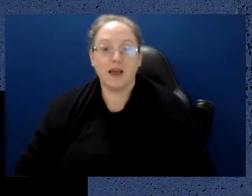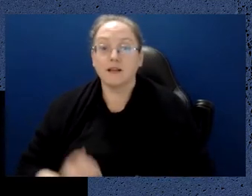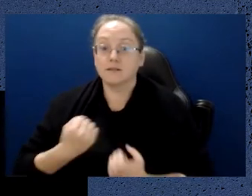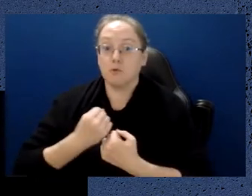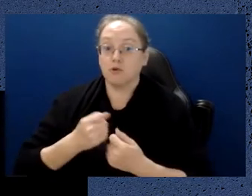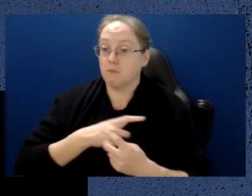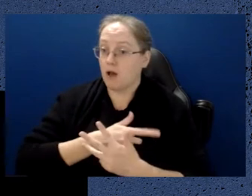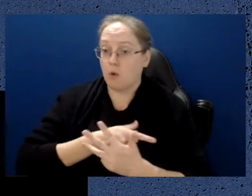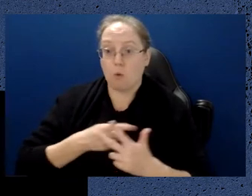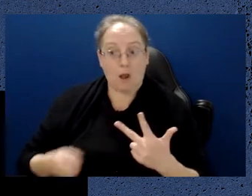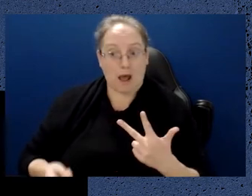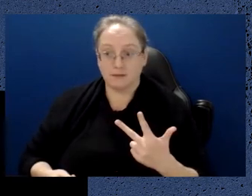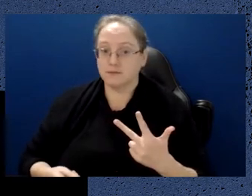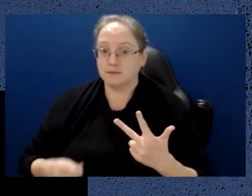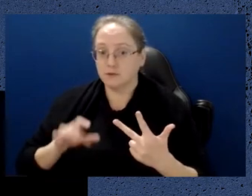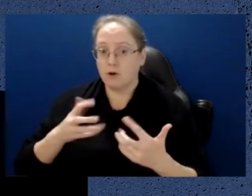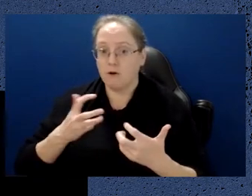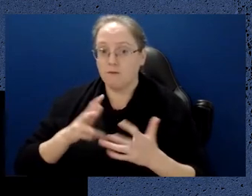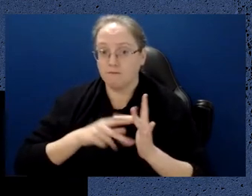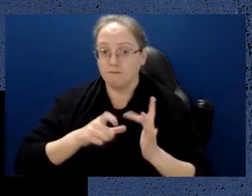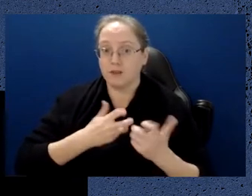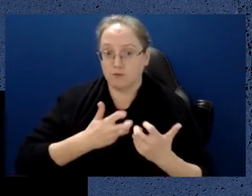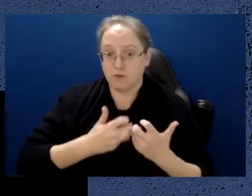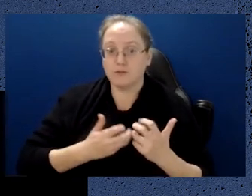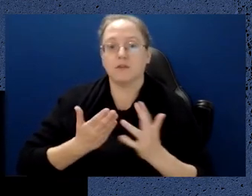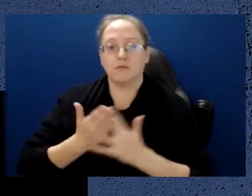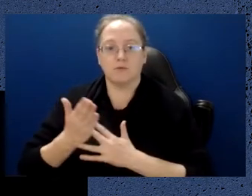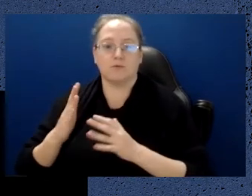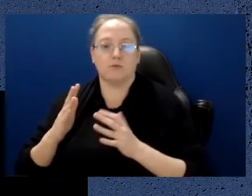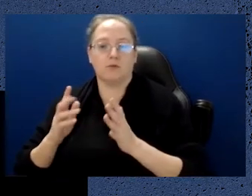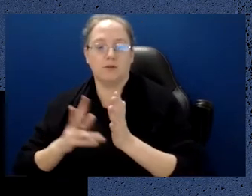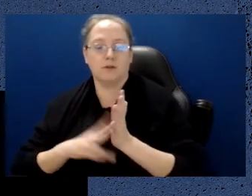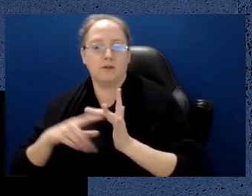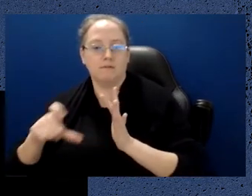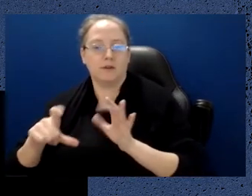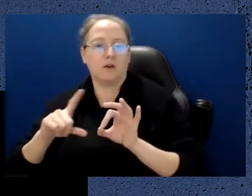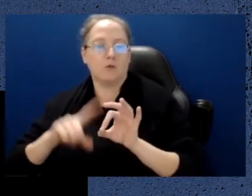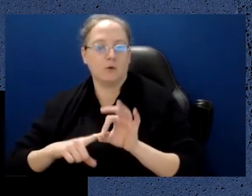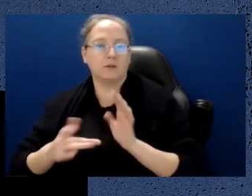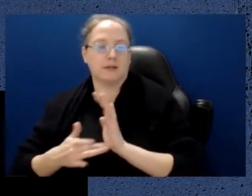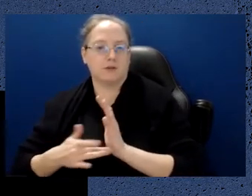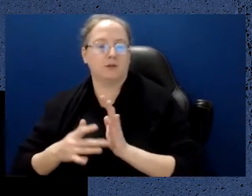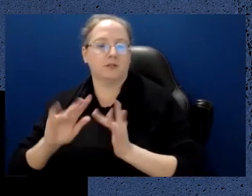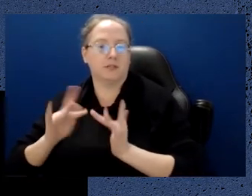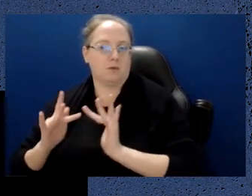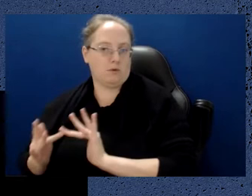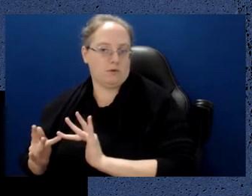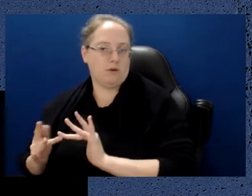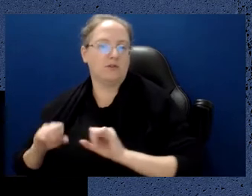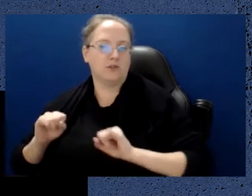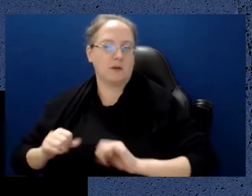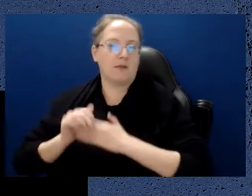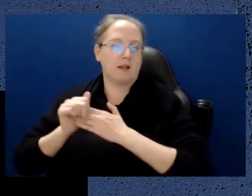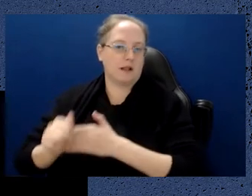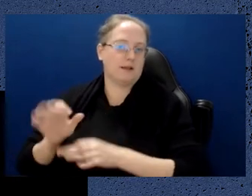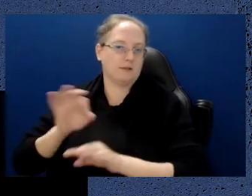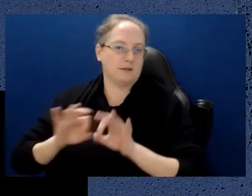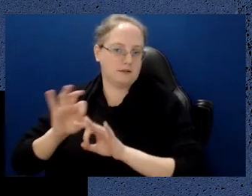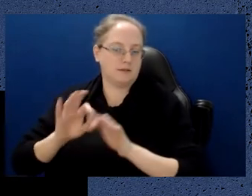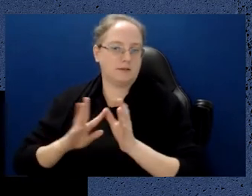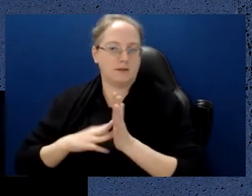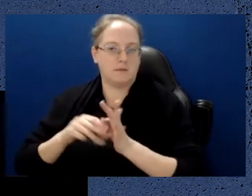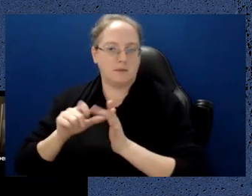universities through the Victorian Quantum Technology Network that's chaired by the lead scientist Amanda Caples.